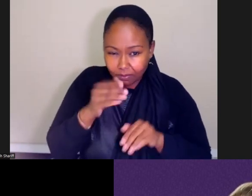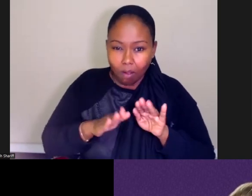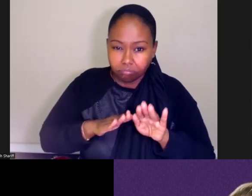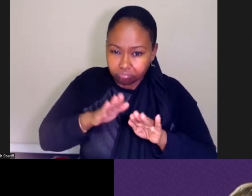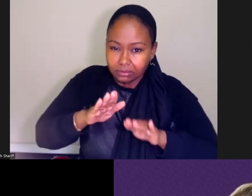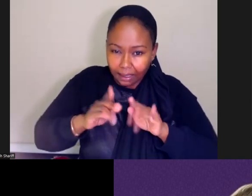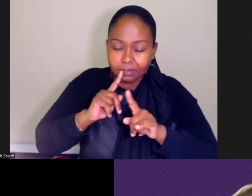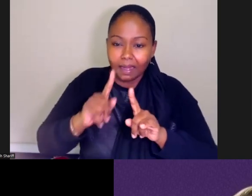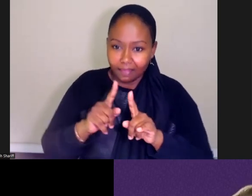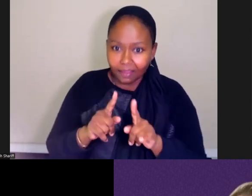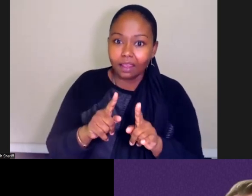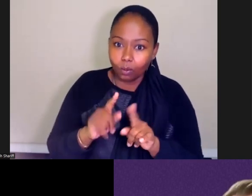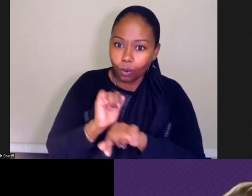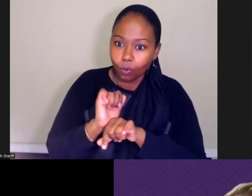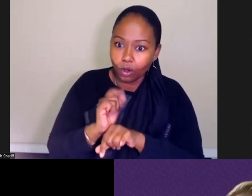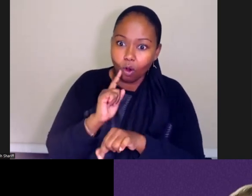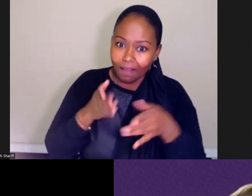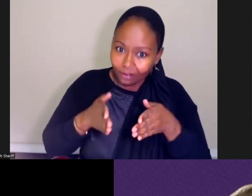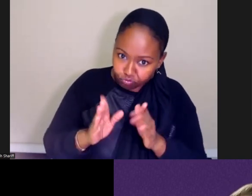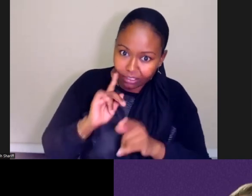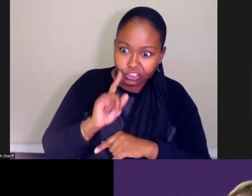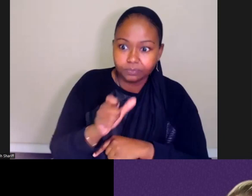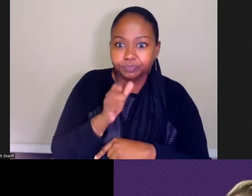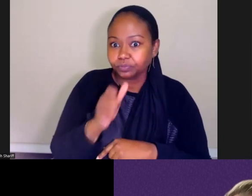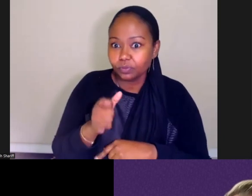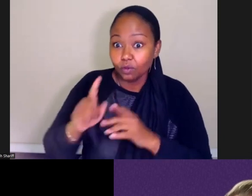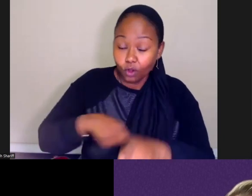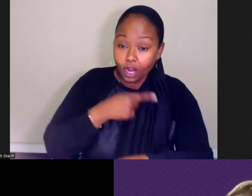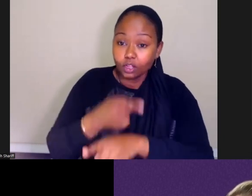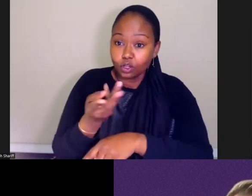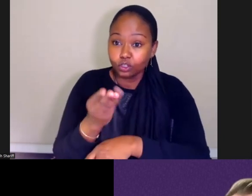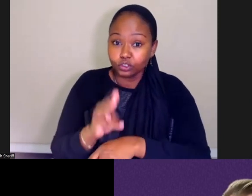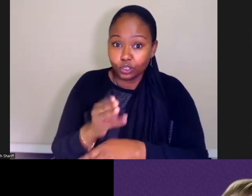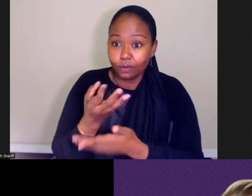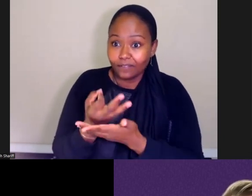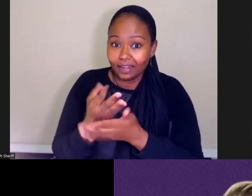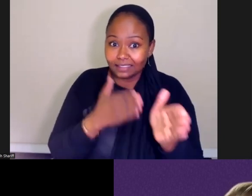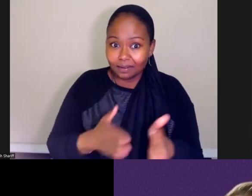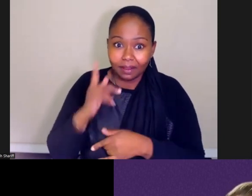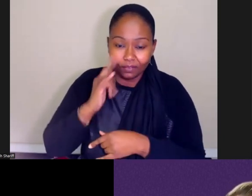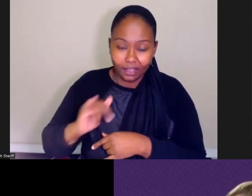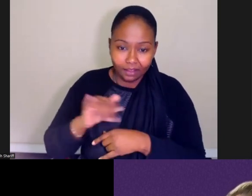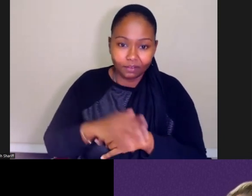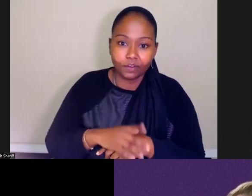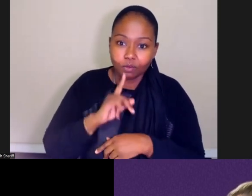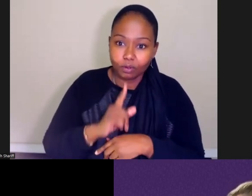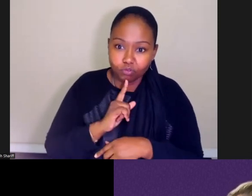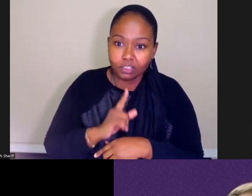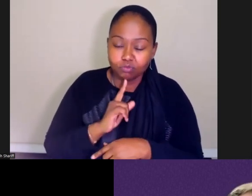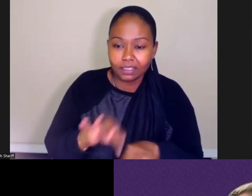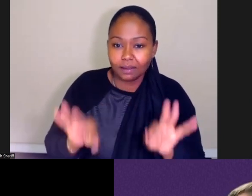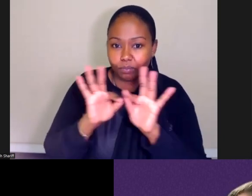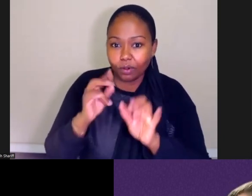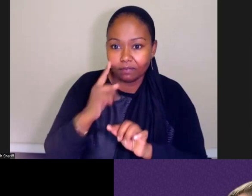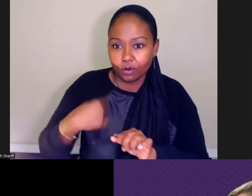direction with a long-term financing plan for California or the country would be very, very important for